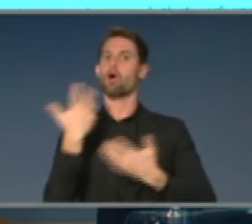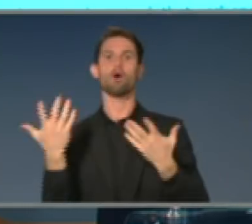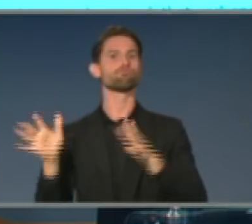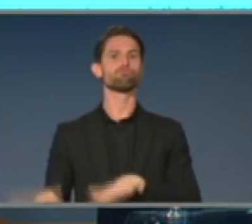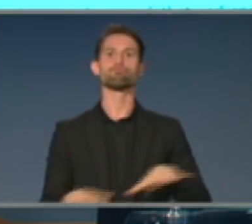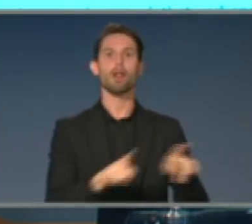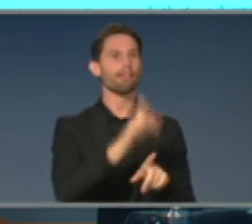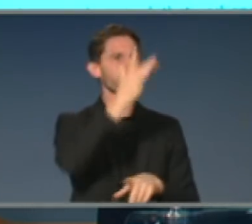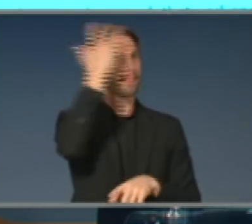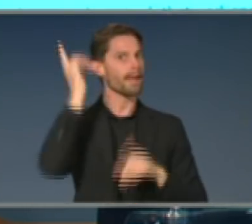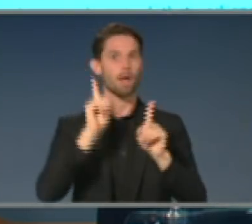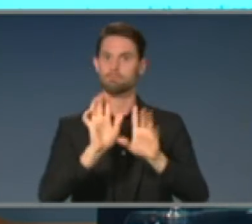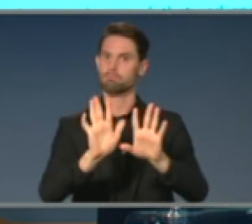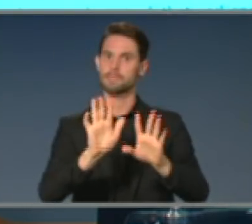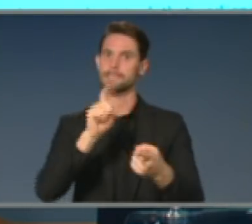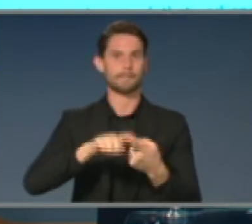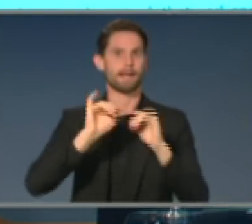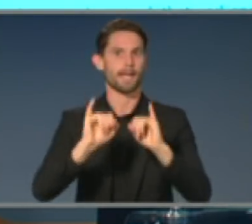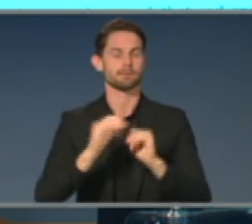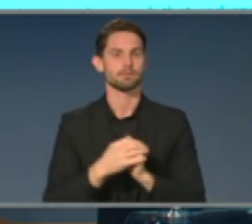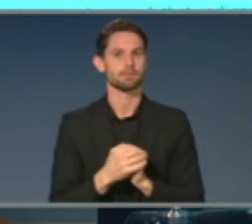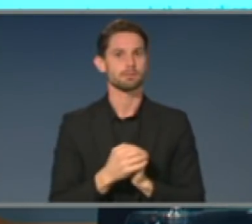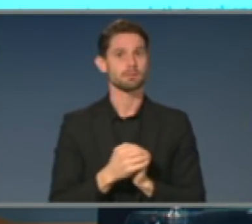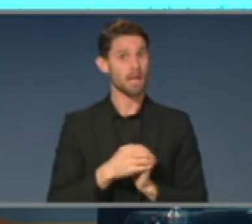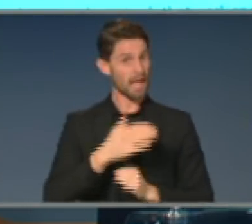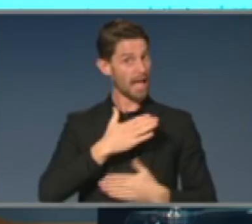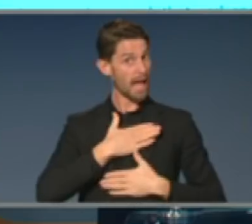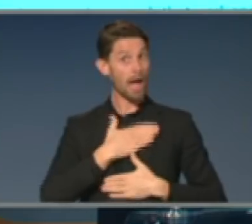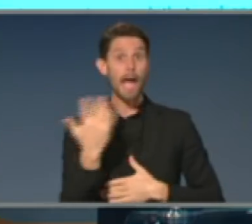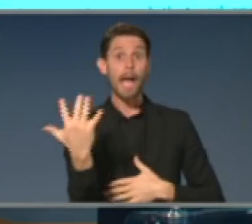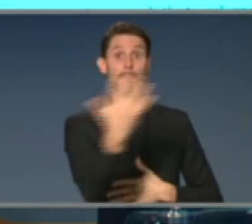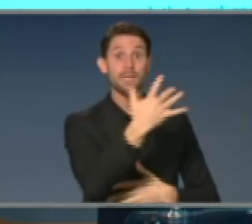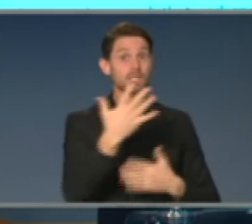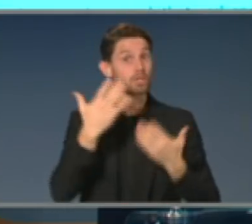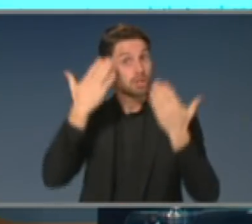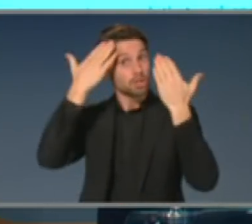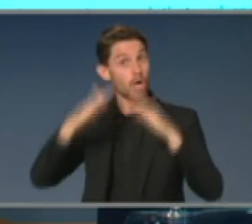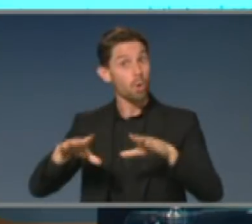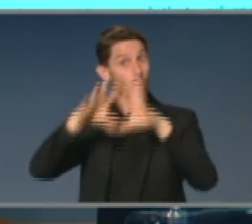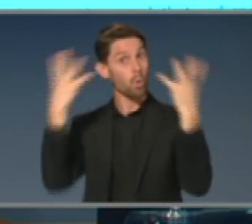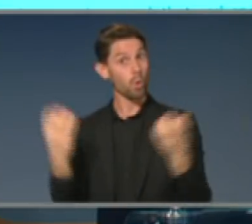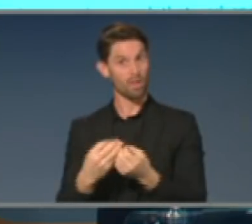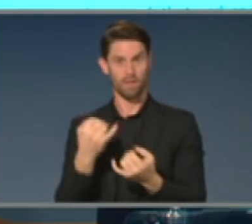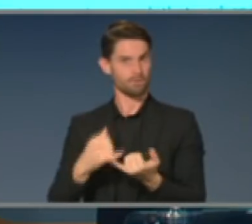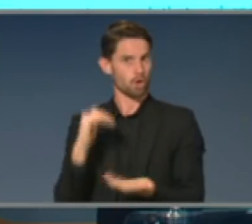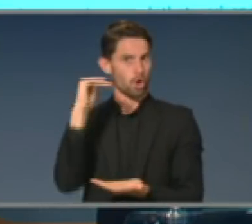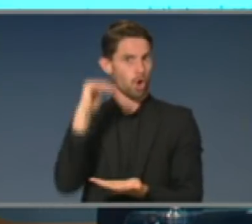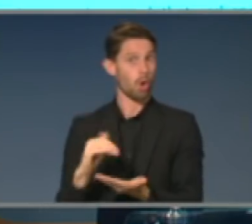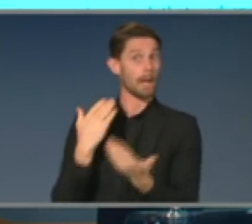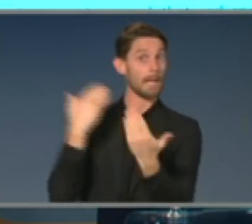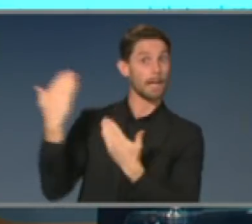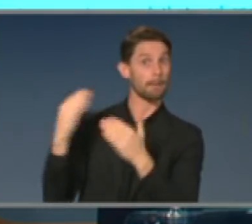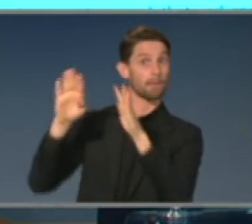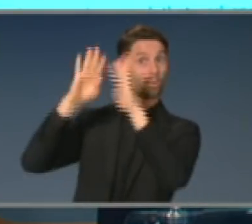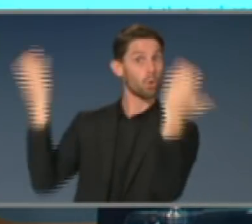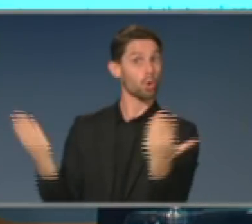tragedy, but our death rate is one of the lowest in the world so far. We don't know what it'll be as disease progresses,